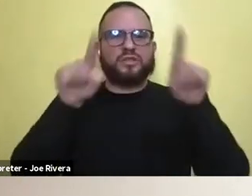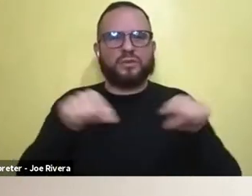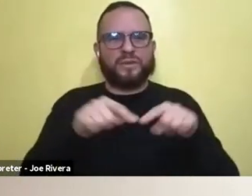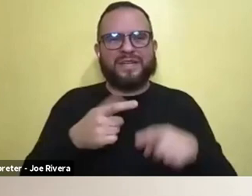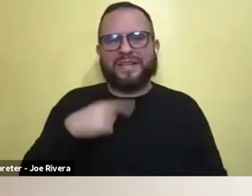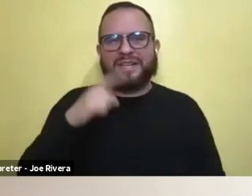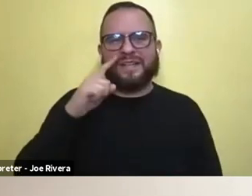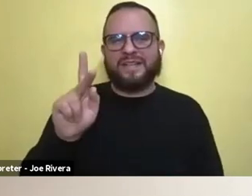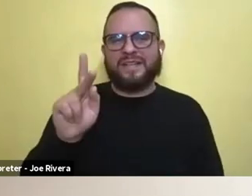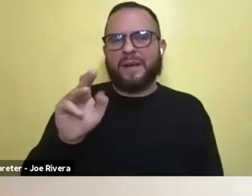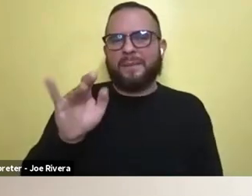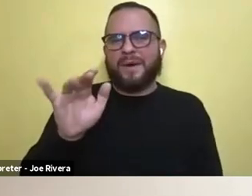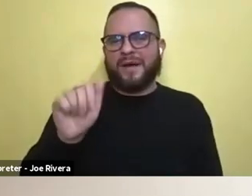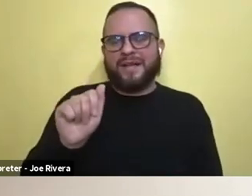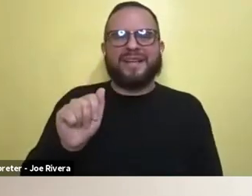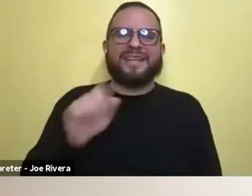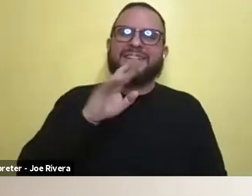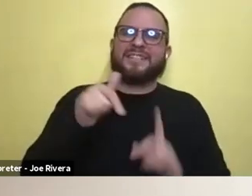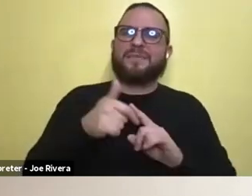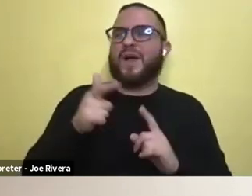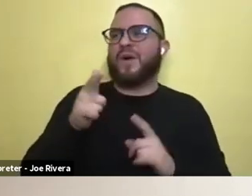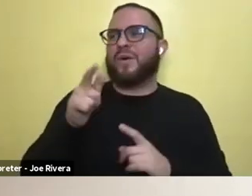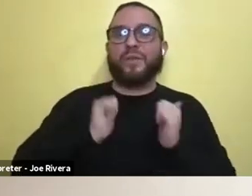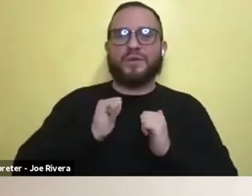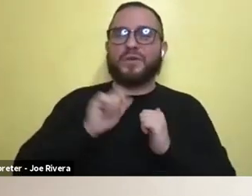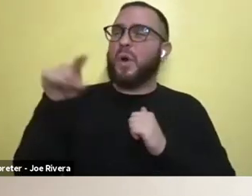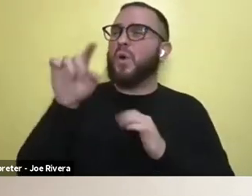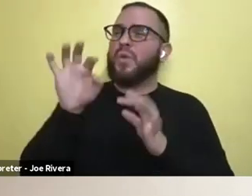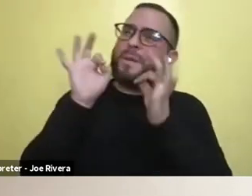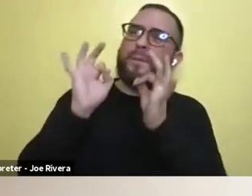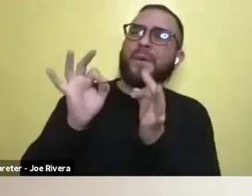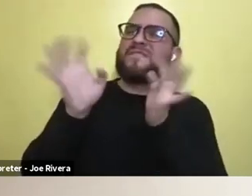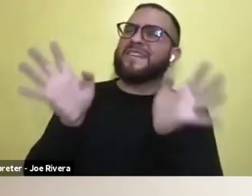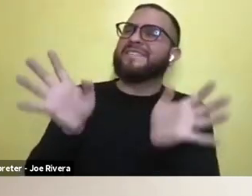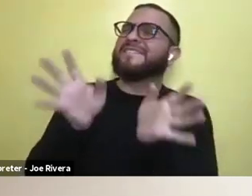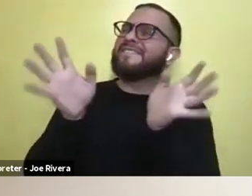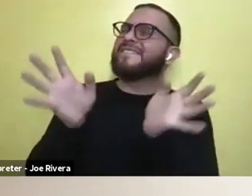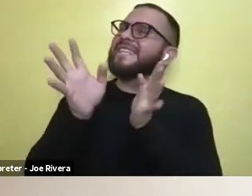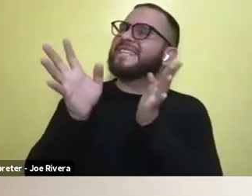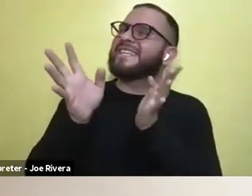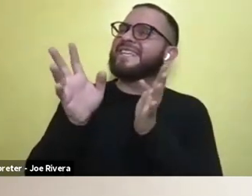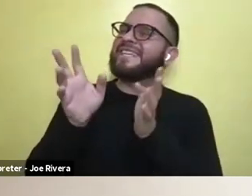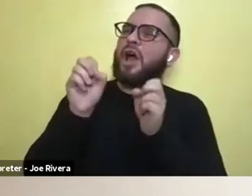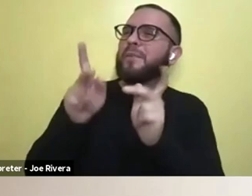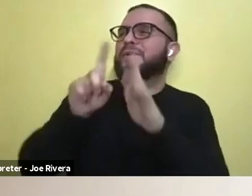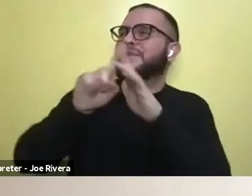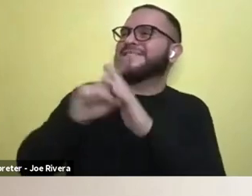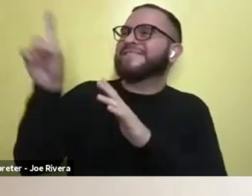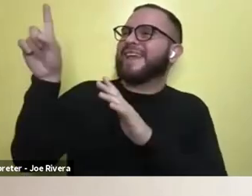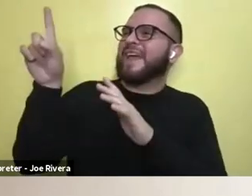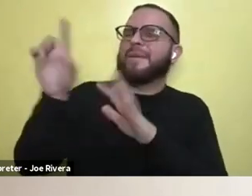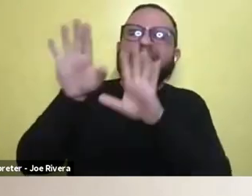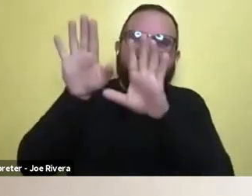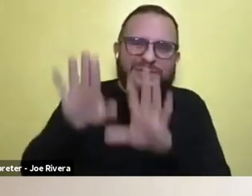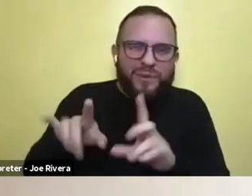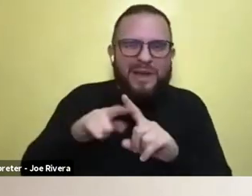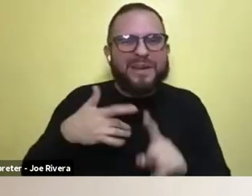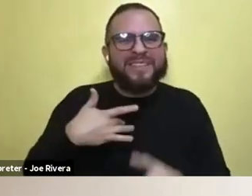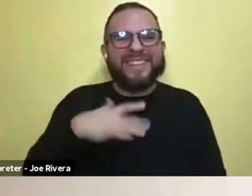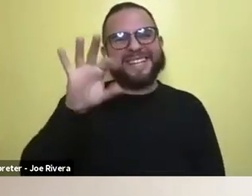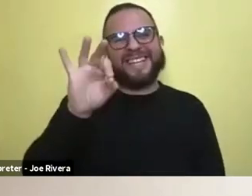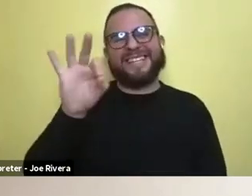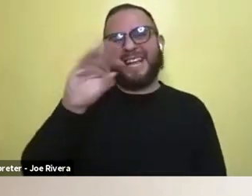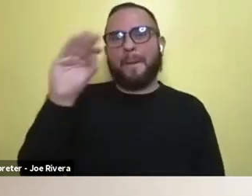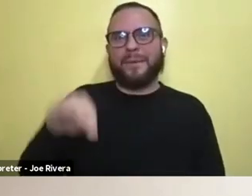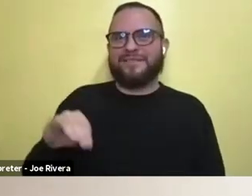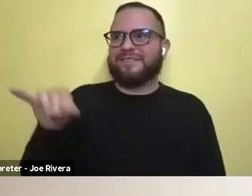um, kind of, uh, you know, fluffy and perfect and escapism and that's totally great. It just shouldn't be 99% of it because it